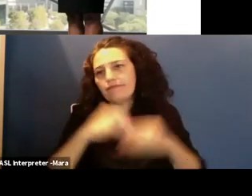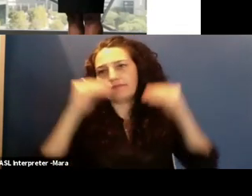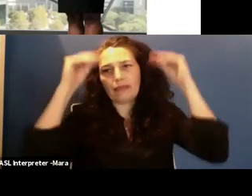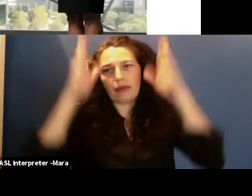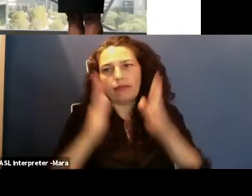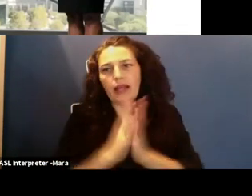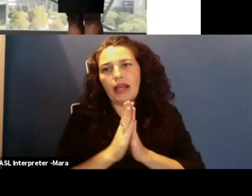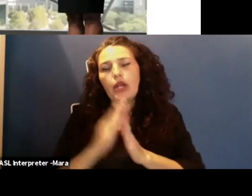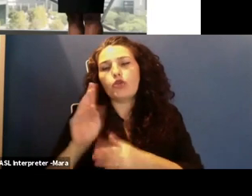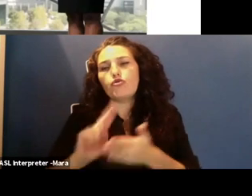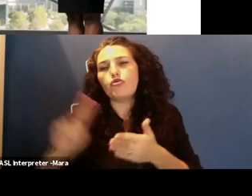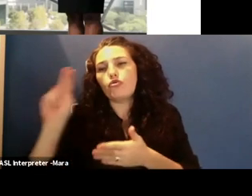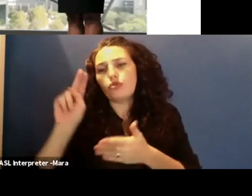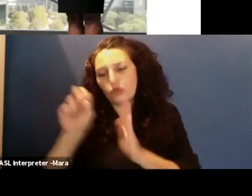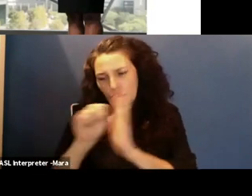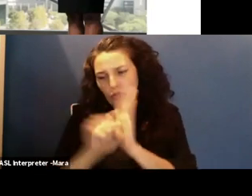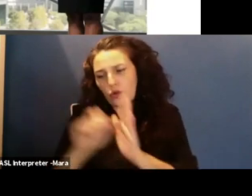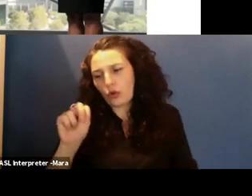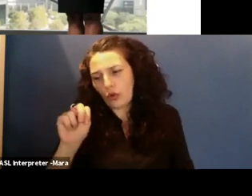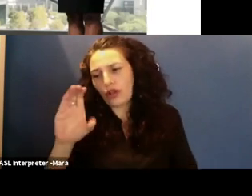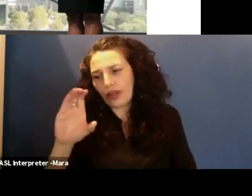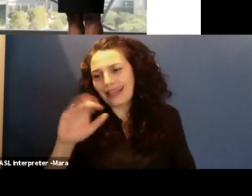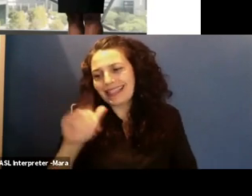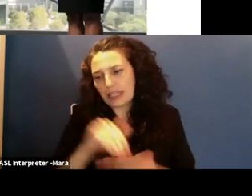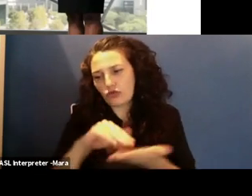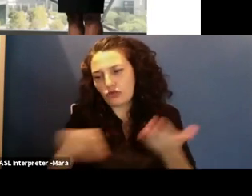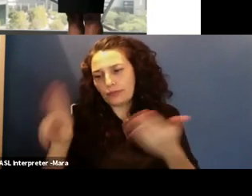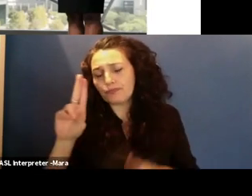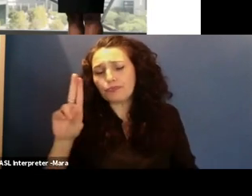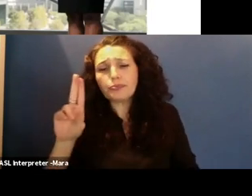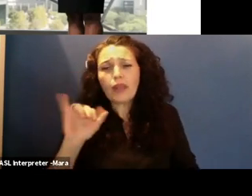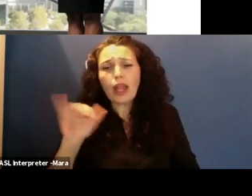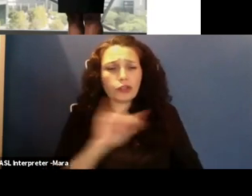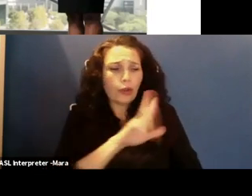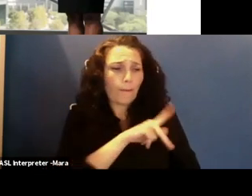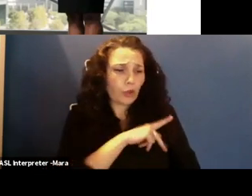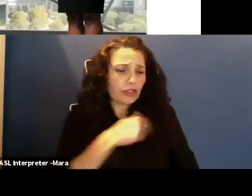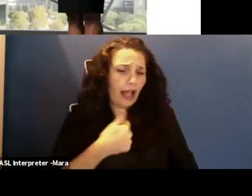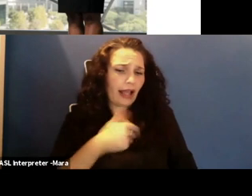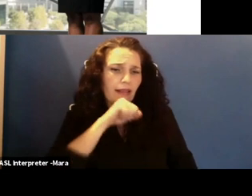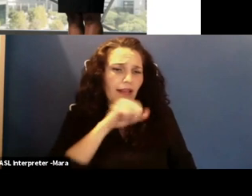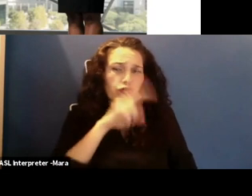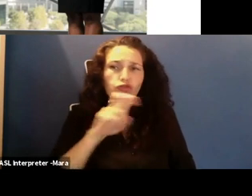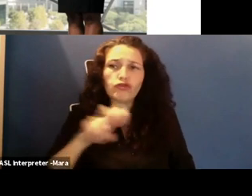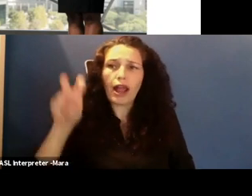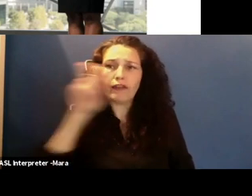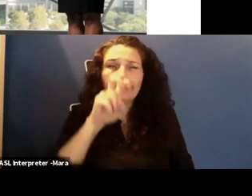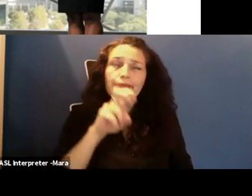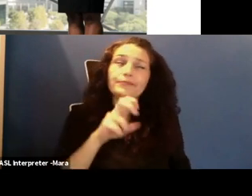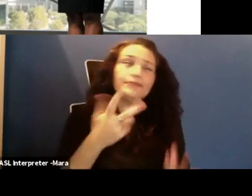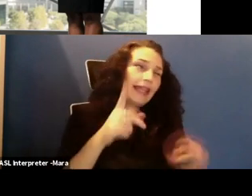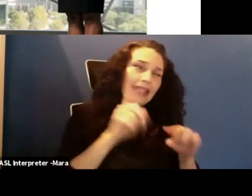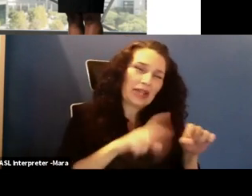Central. And then on a personal, excuse me, personal note, I used to like traveling. That's not so much happening now,